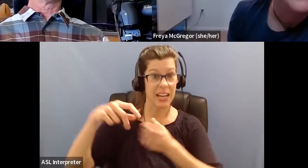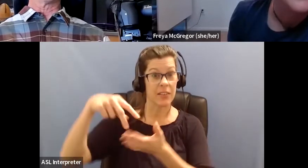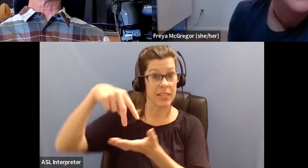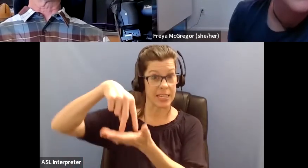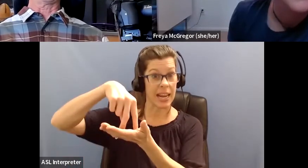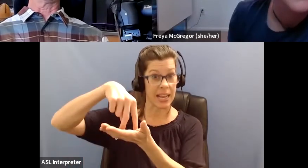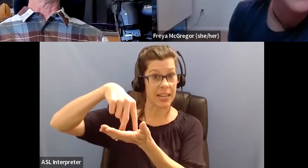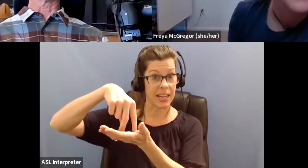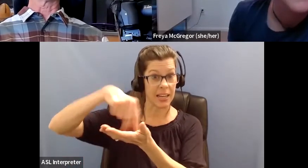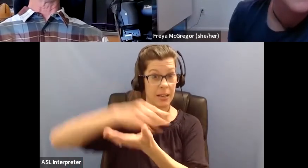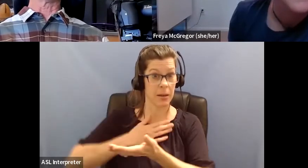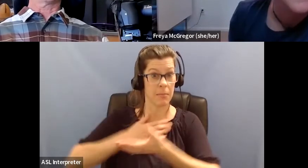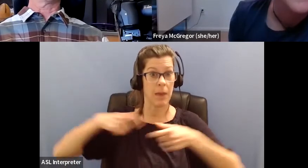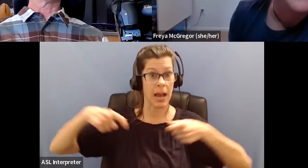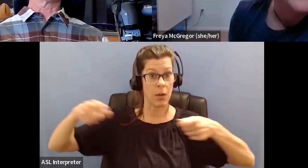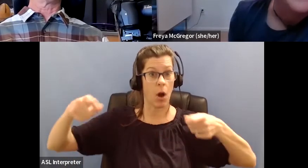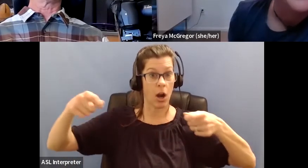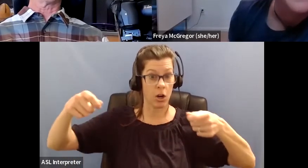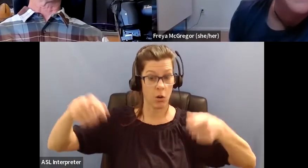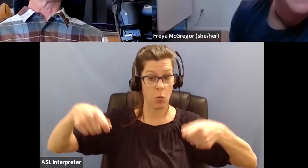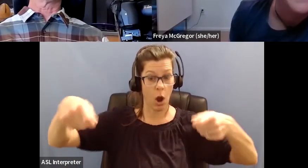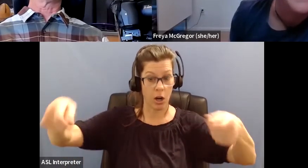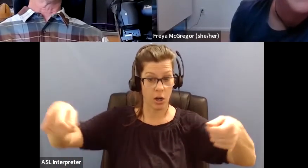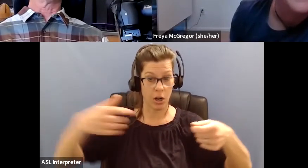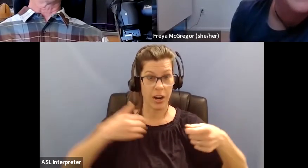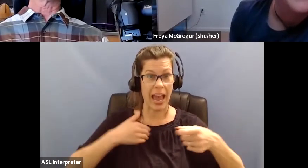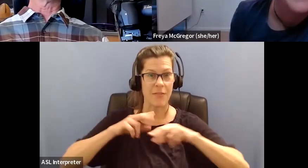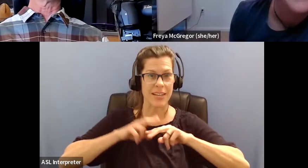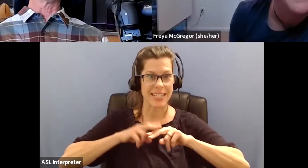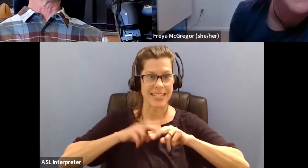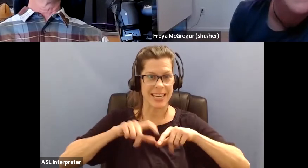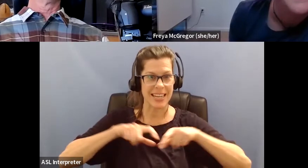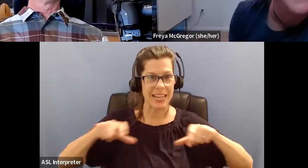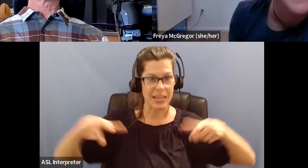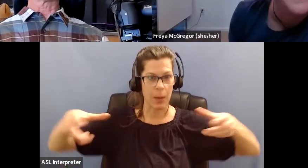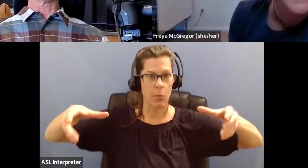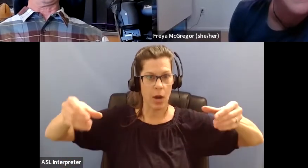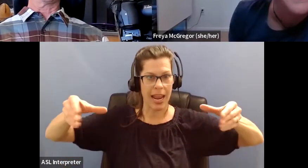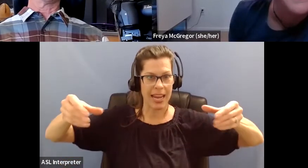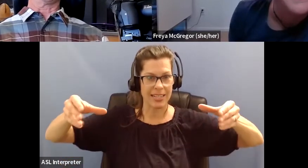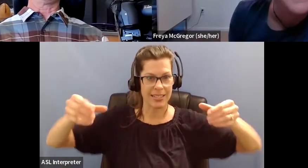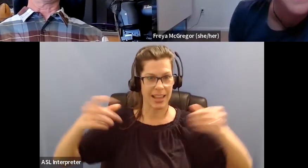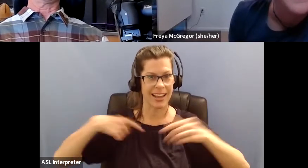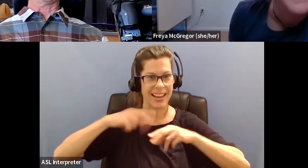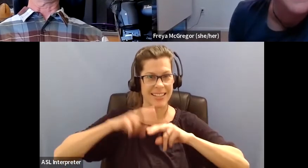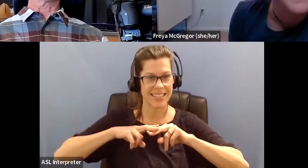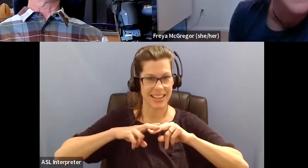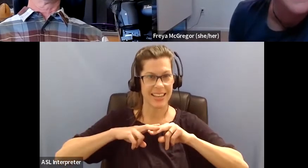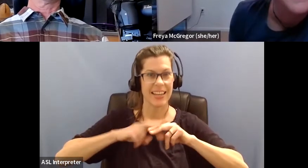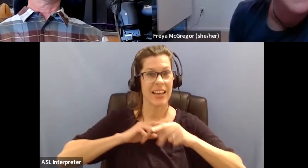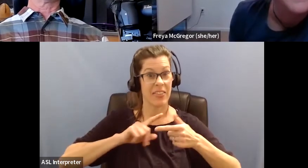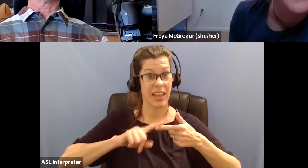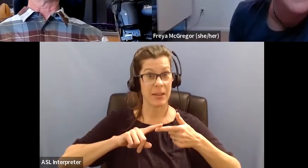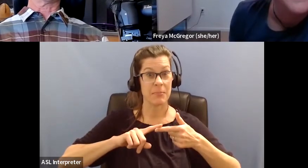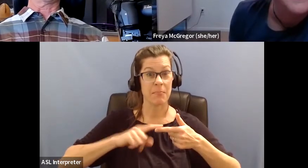the walker that I have has a seat on it. There's a wheeled walker with brakes and a seat. So, I could sit, and then I could